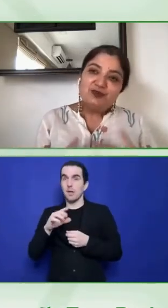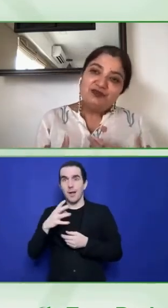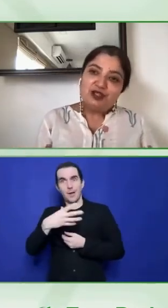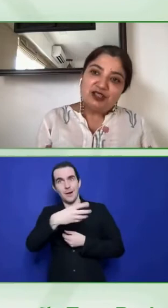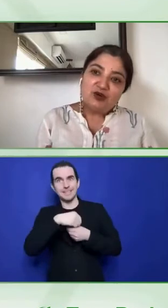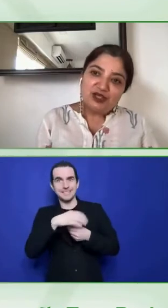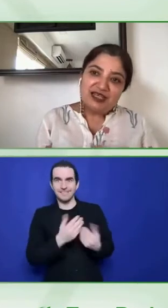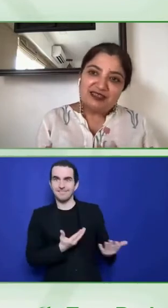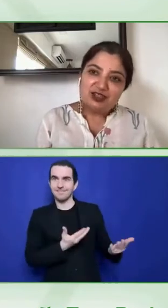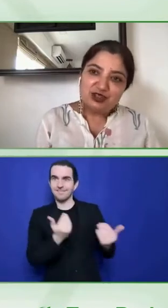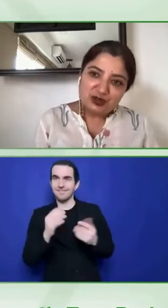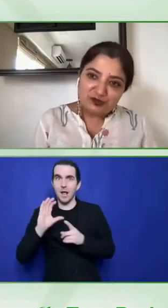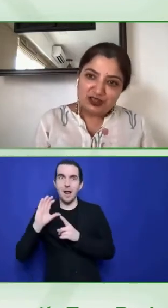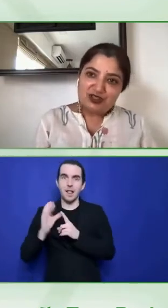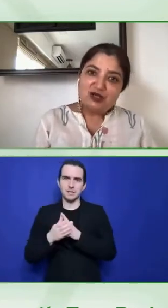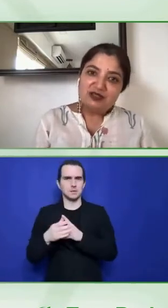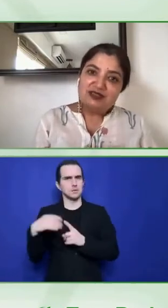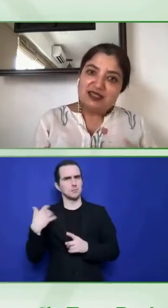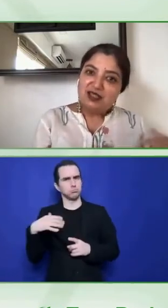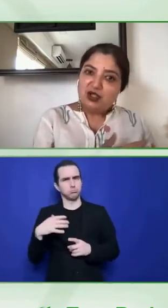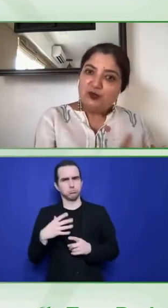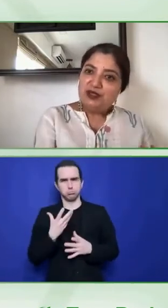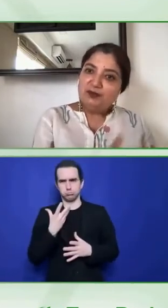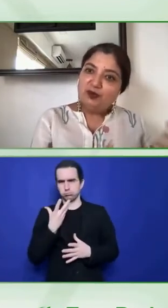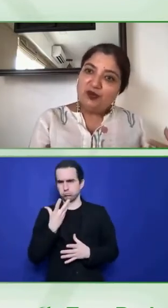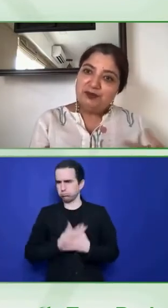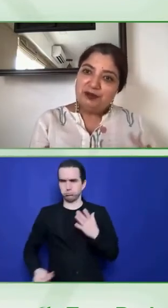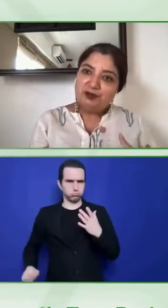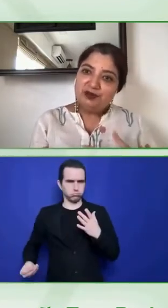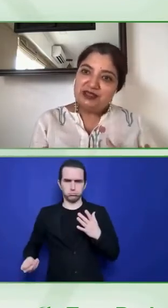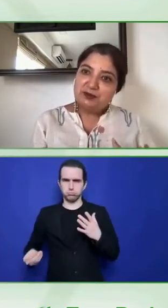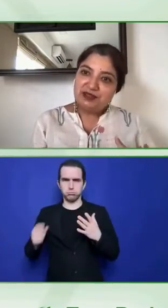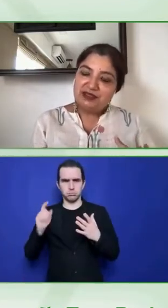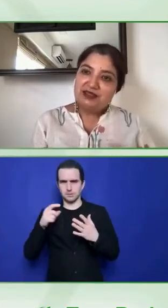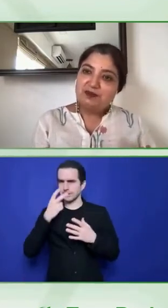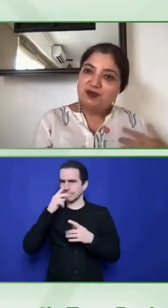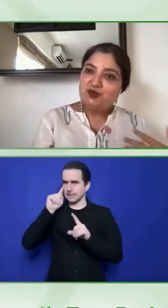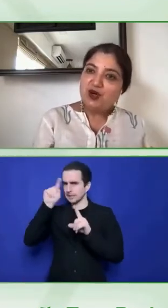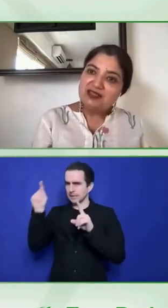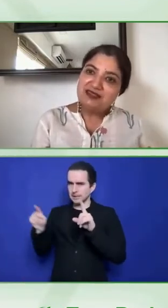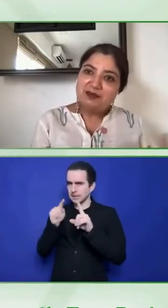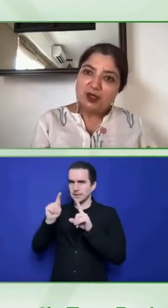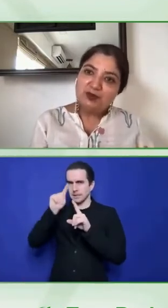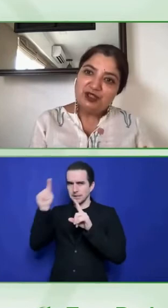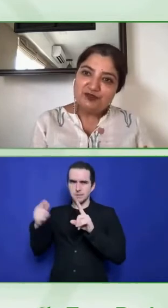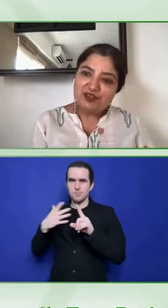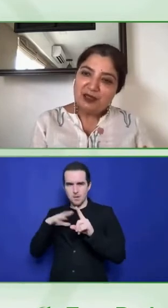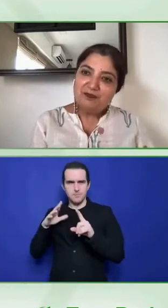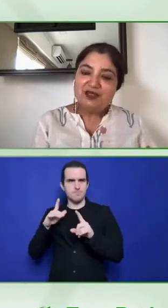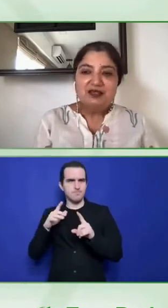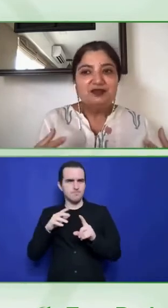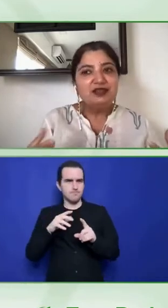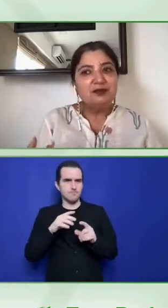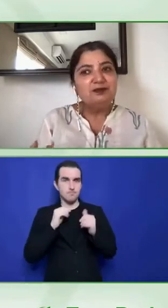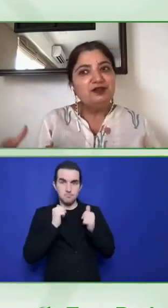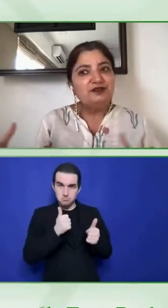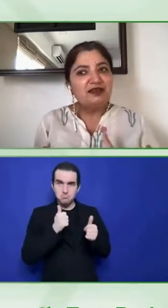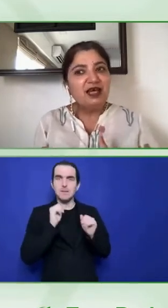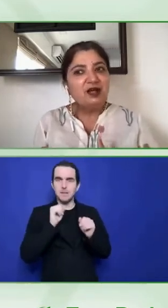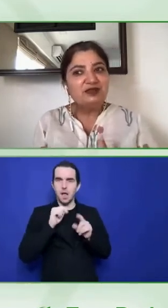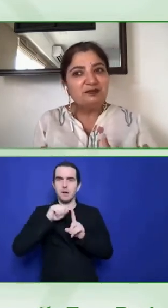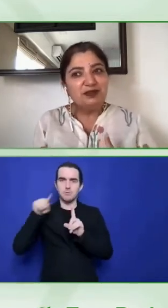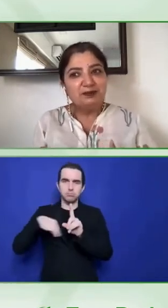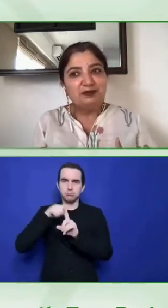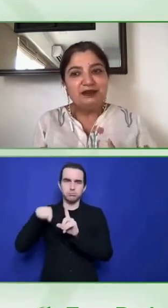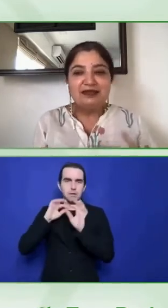So we've got organizations who've reached out and said, we employ people with disabilities, but when you ask them how many of them, they're a company